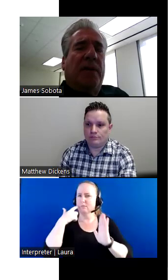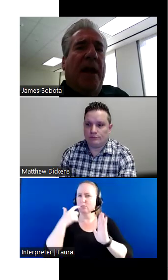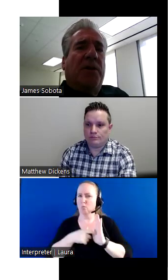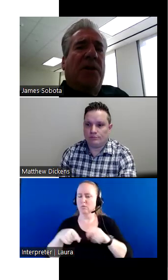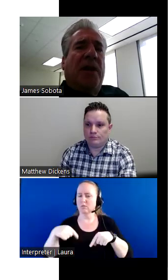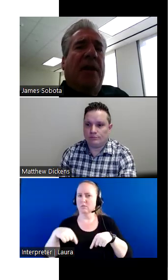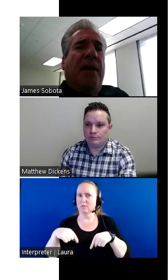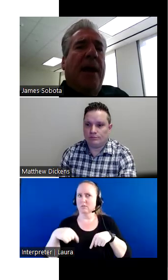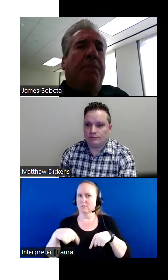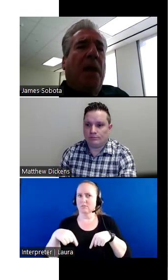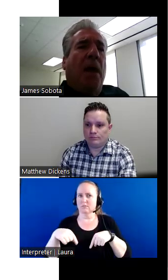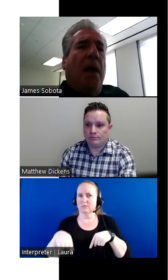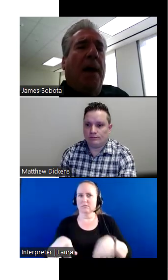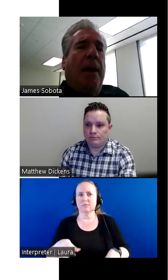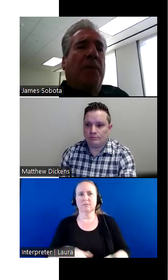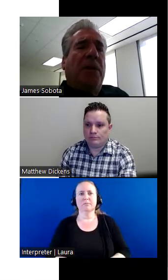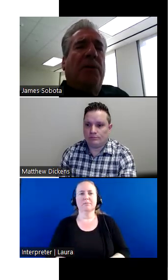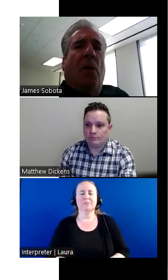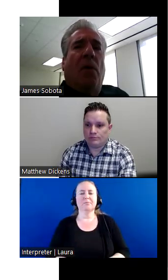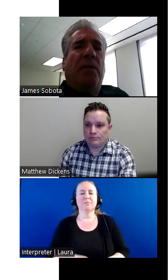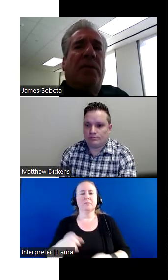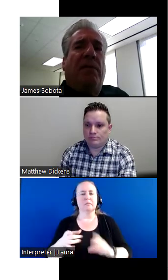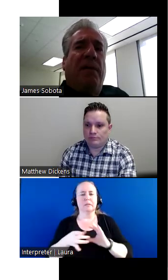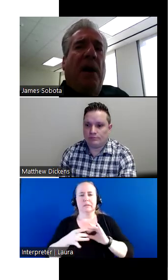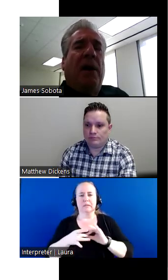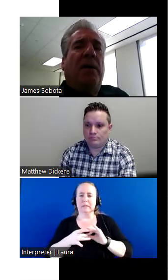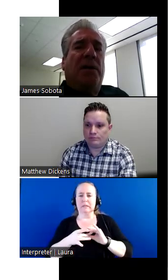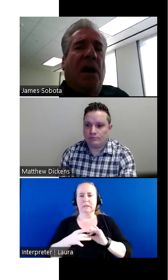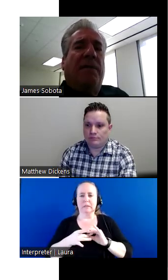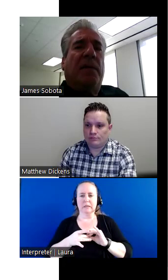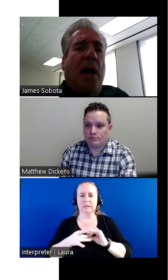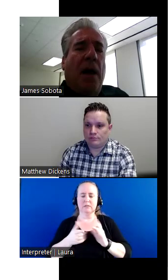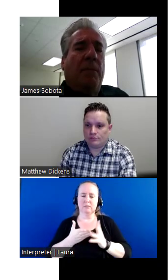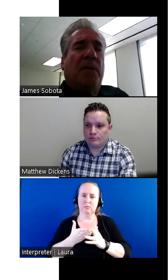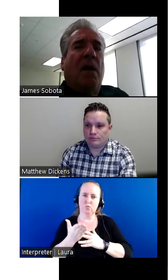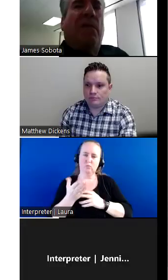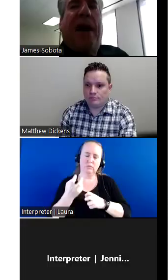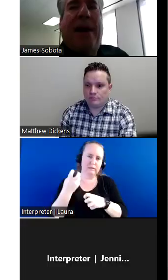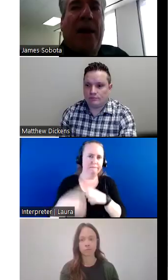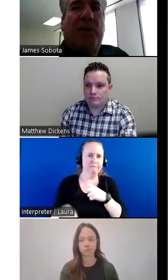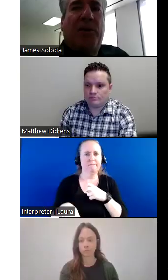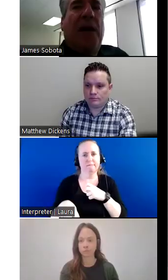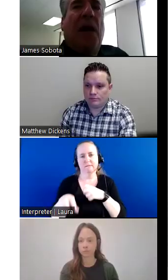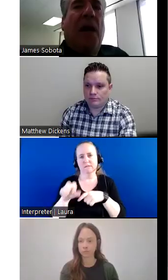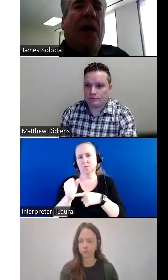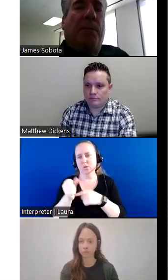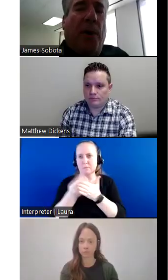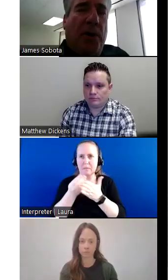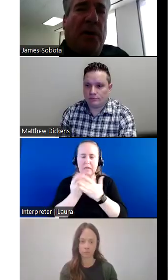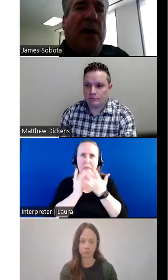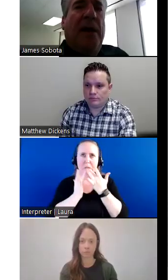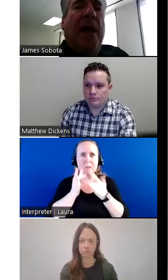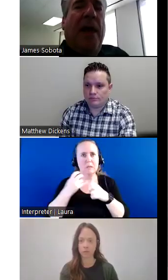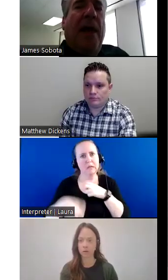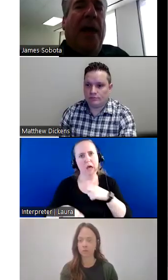nervous and she said that, uh, she was going through some very tough times financially and